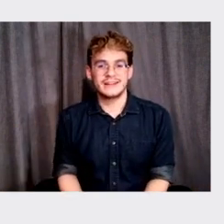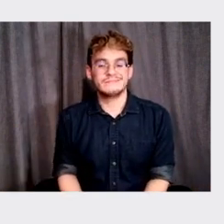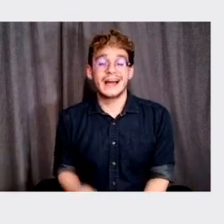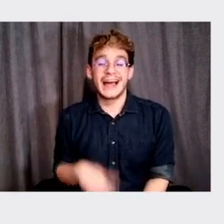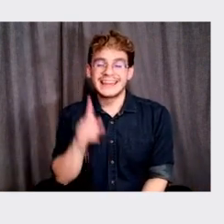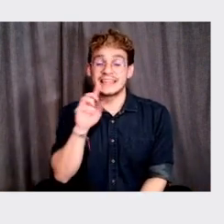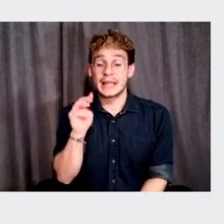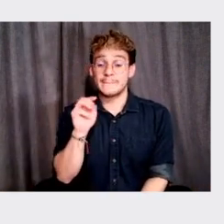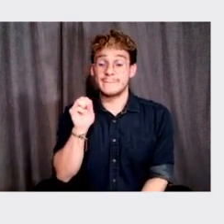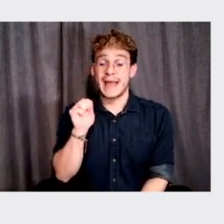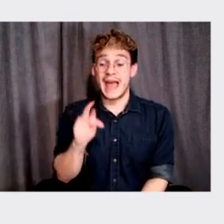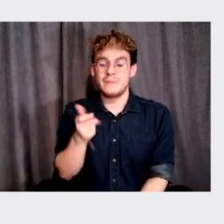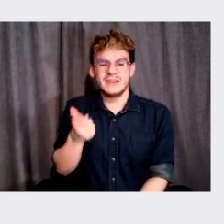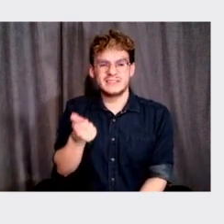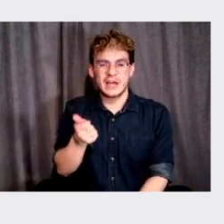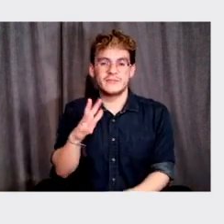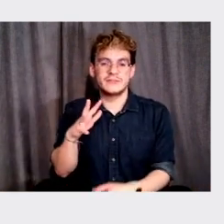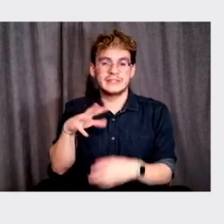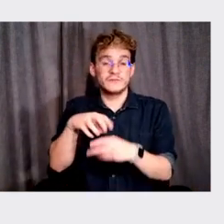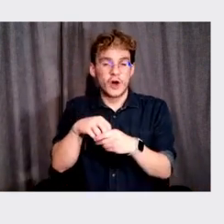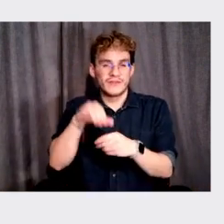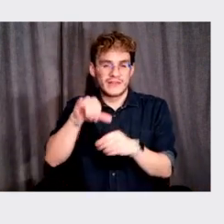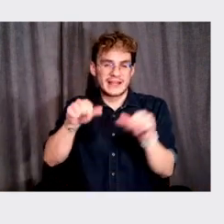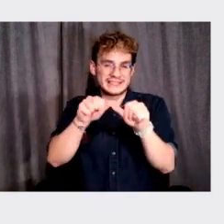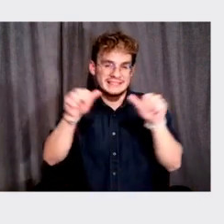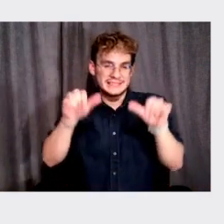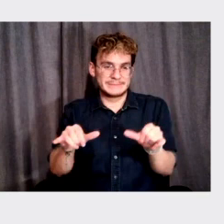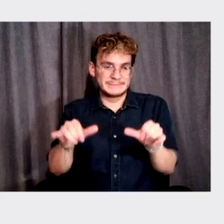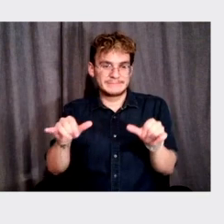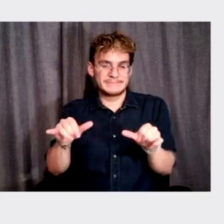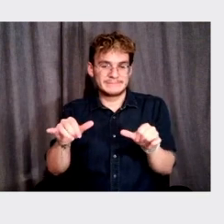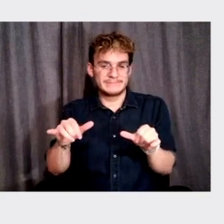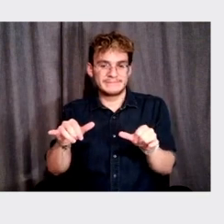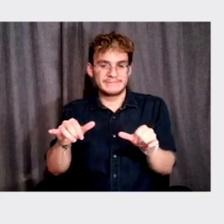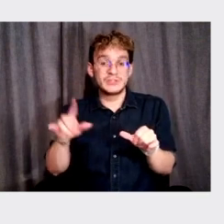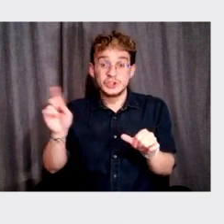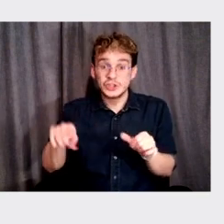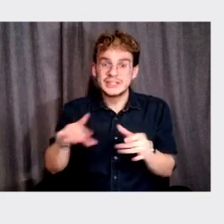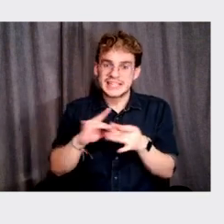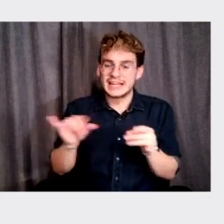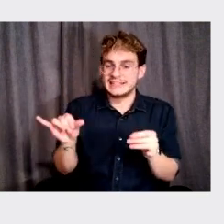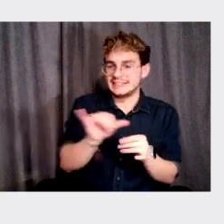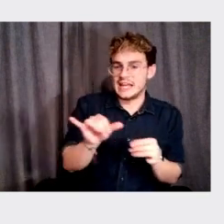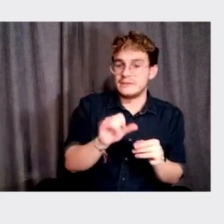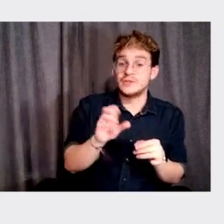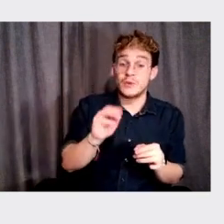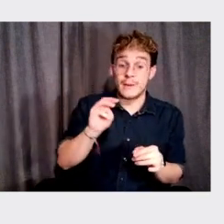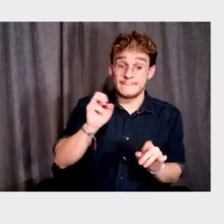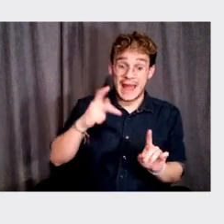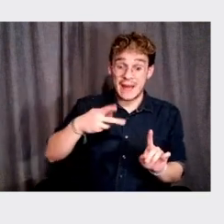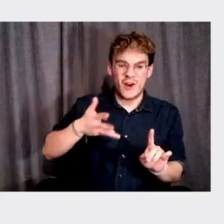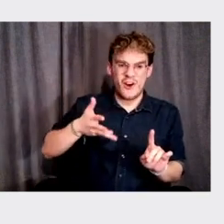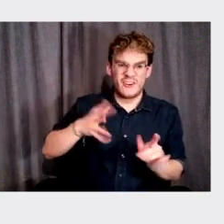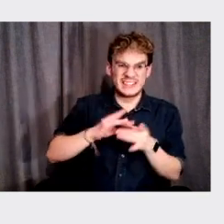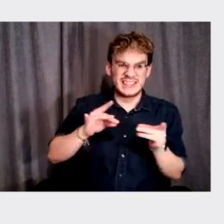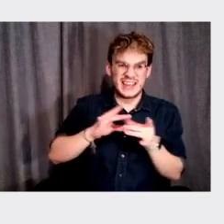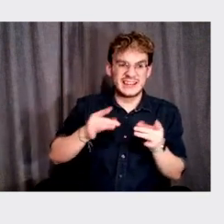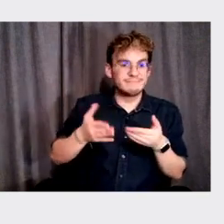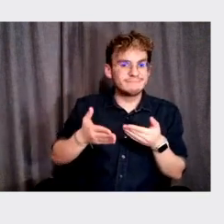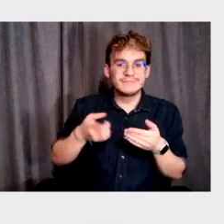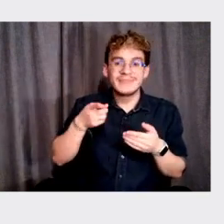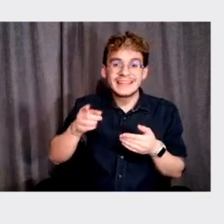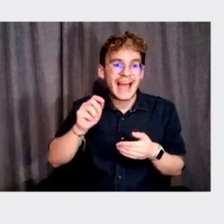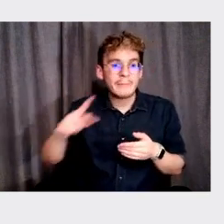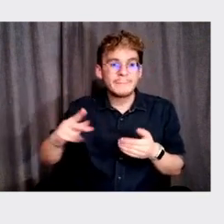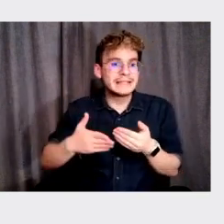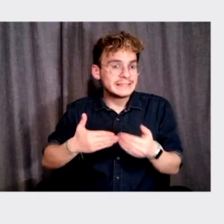that the map is part of that bigger system, right. Uh, that we should also say the same thing. So the map is already saying it is much easier. It's a